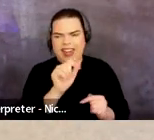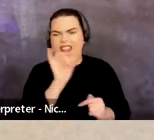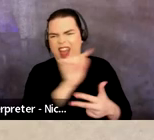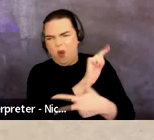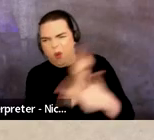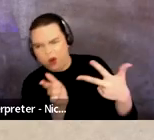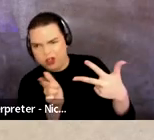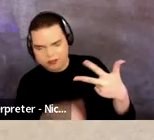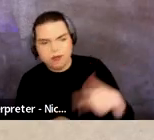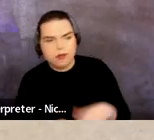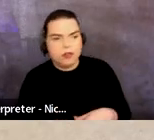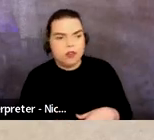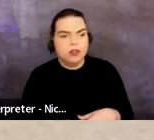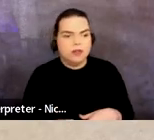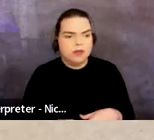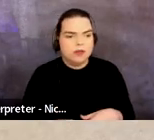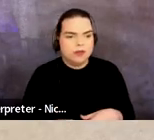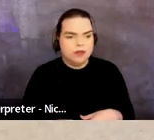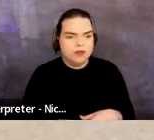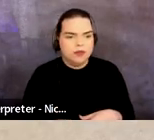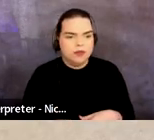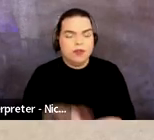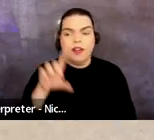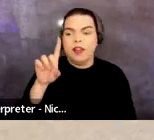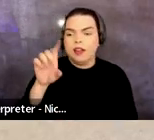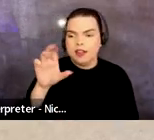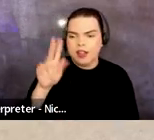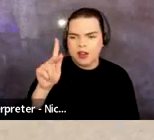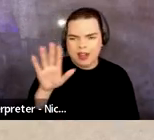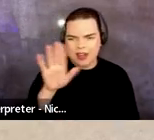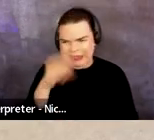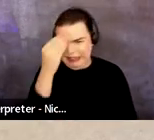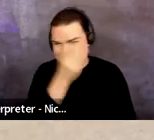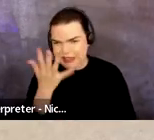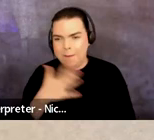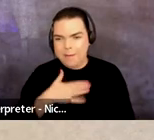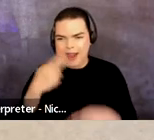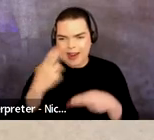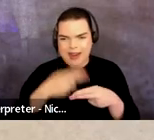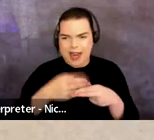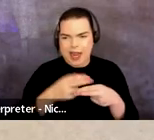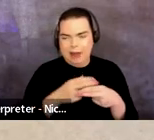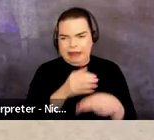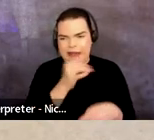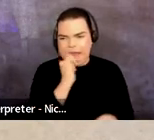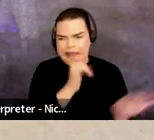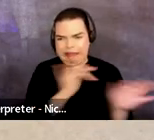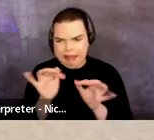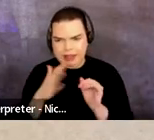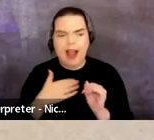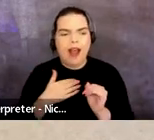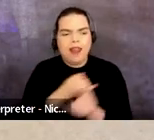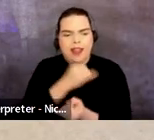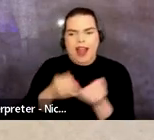and Leilani Ricardo team. I'm realizing we have my name misspelled on this slide. There's an O at the end of my name. The